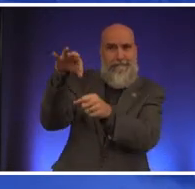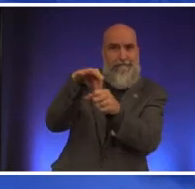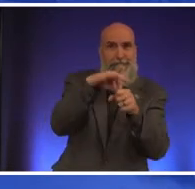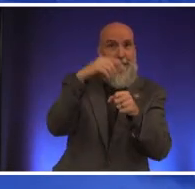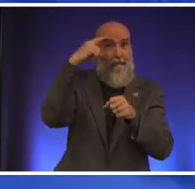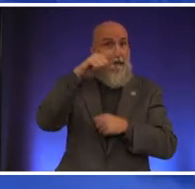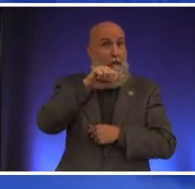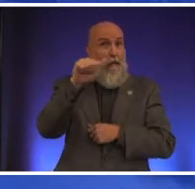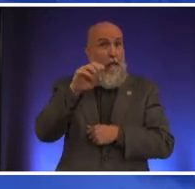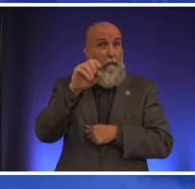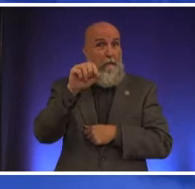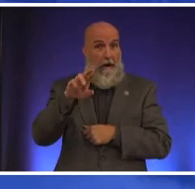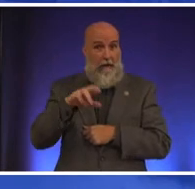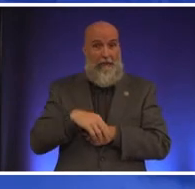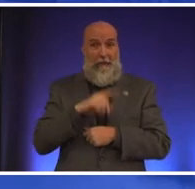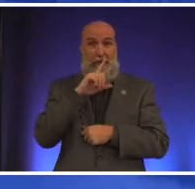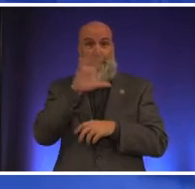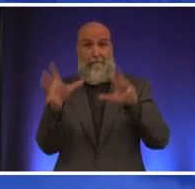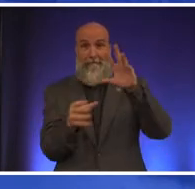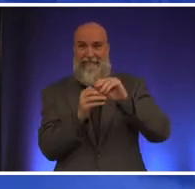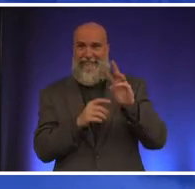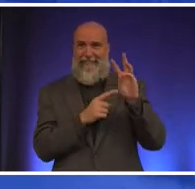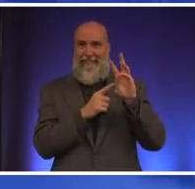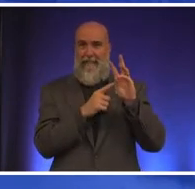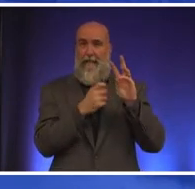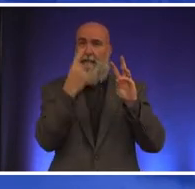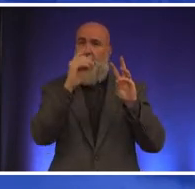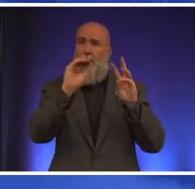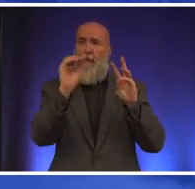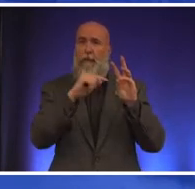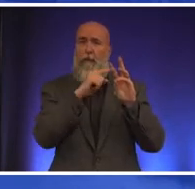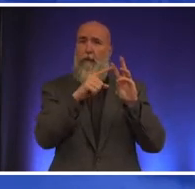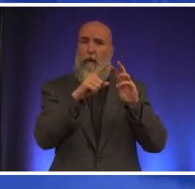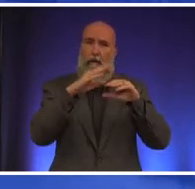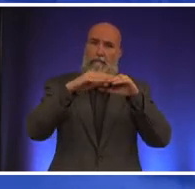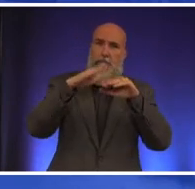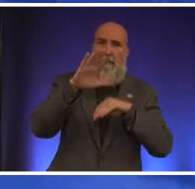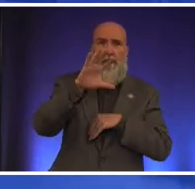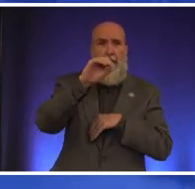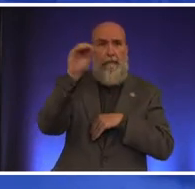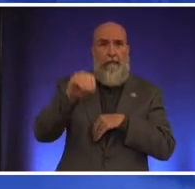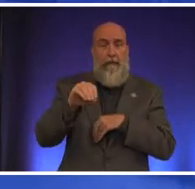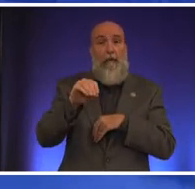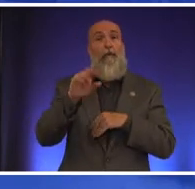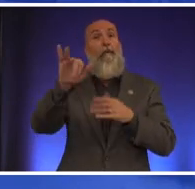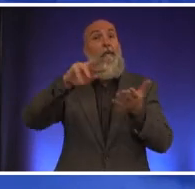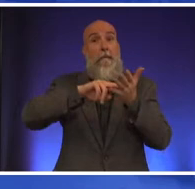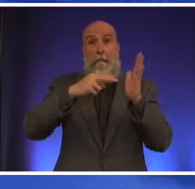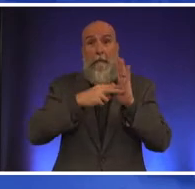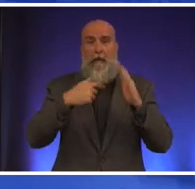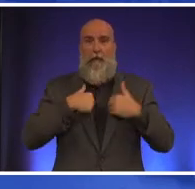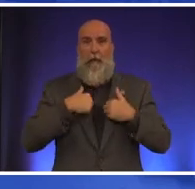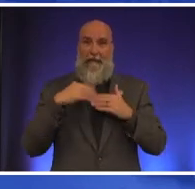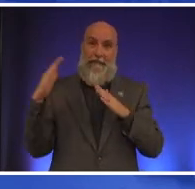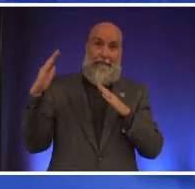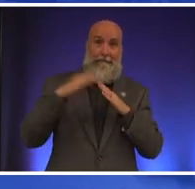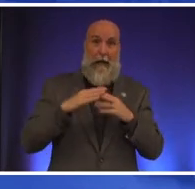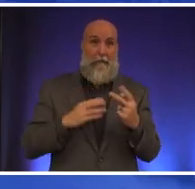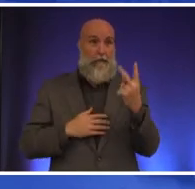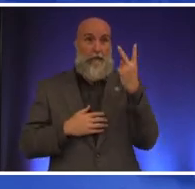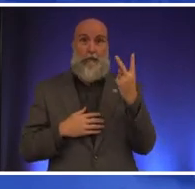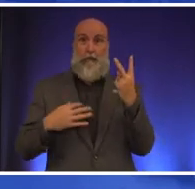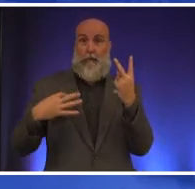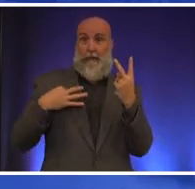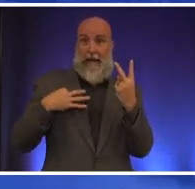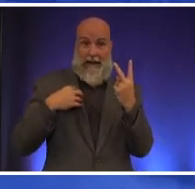mayor out of six candidates none of those received 50% of the vote therefore we have the two top candidates here with us today and they're